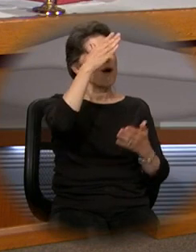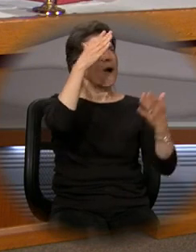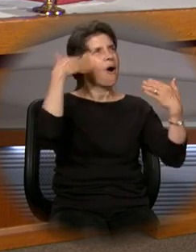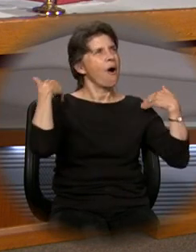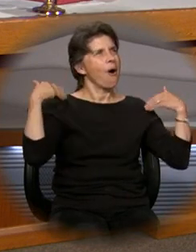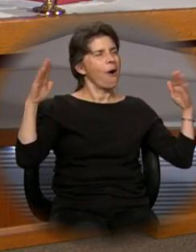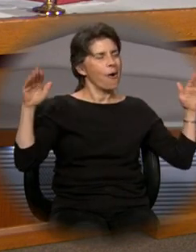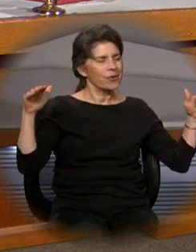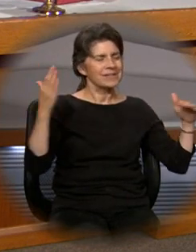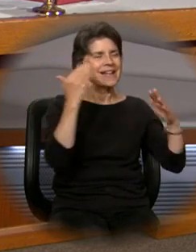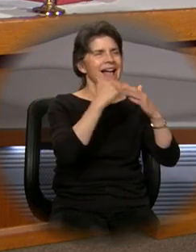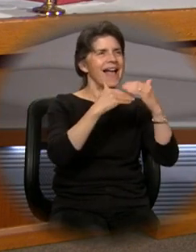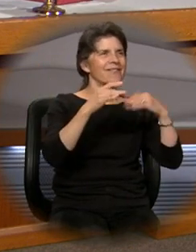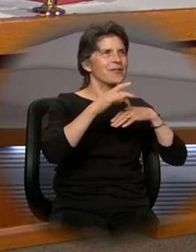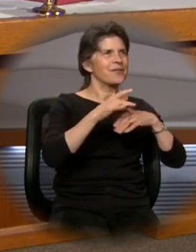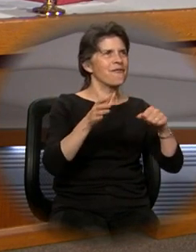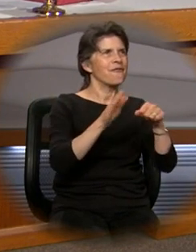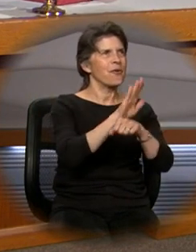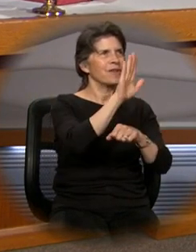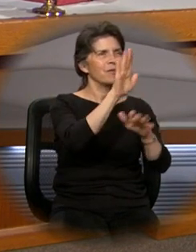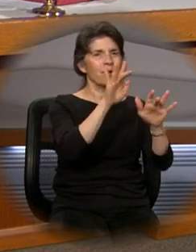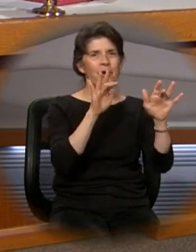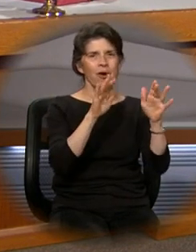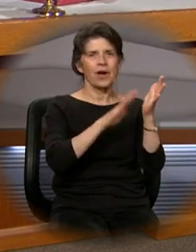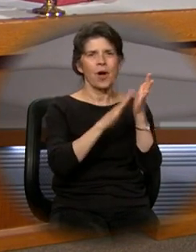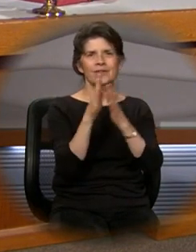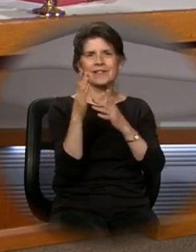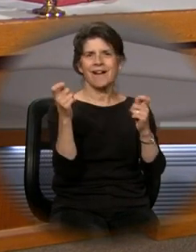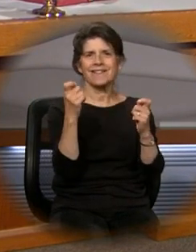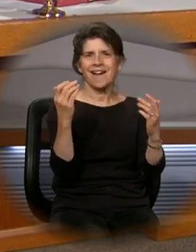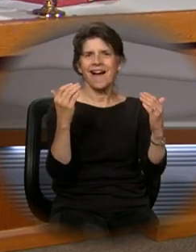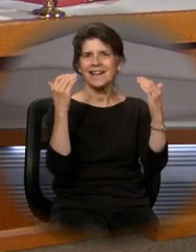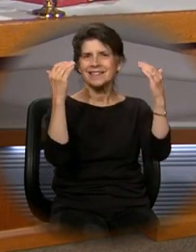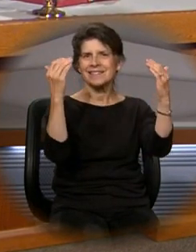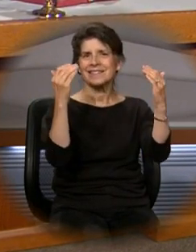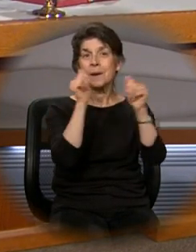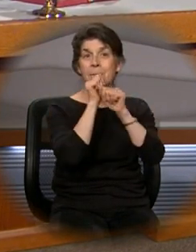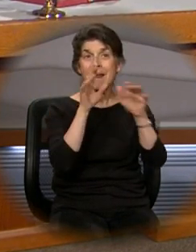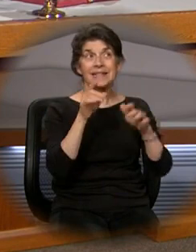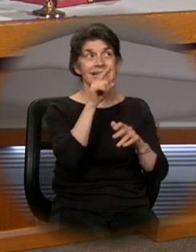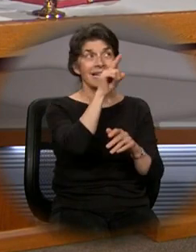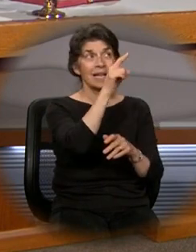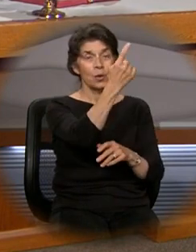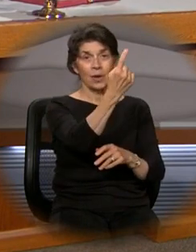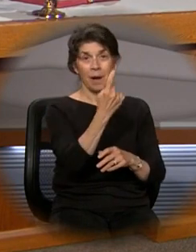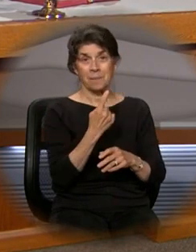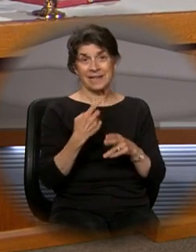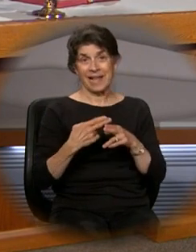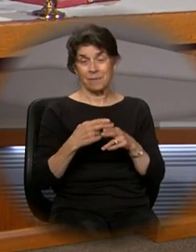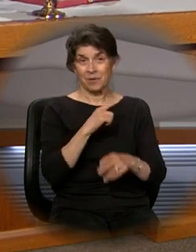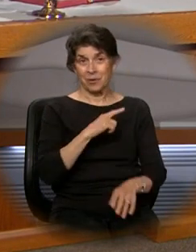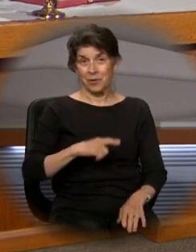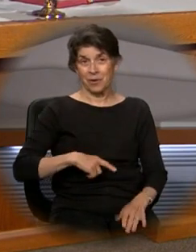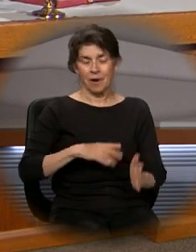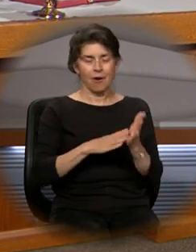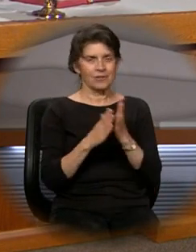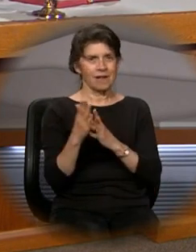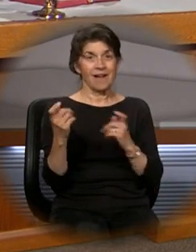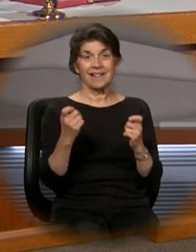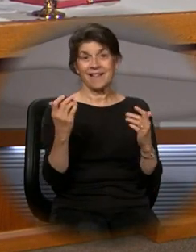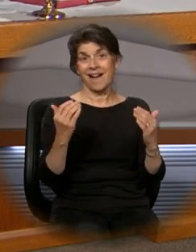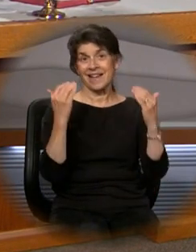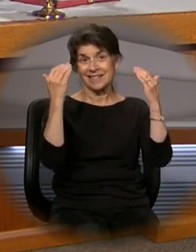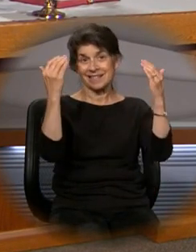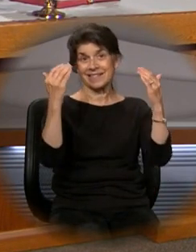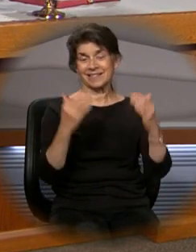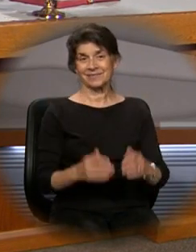heaven and earth are full of your glory. Hosanna in the highest. Blessed is he who comes in the name of the Lord. Hosanna